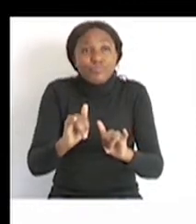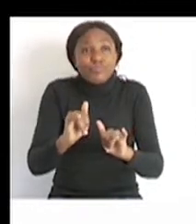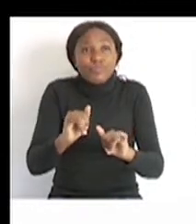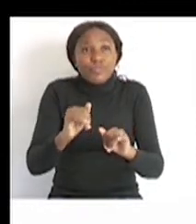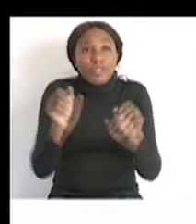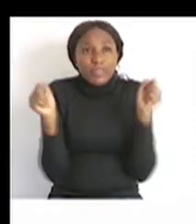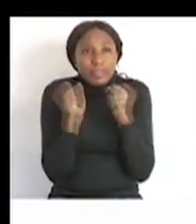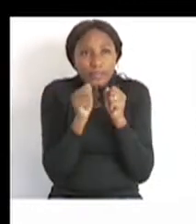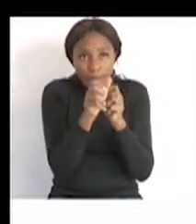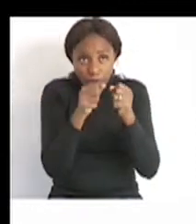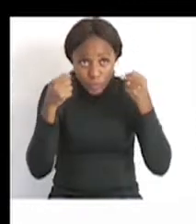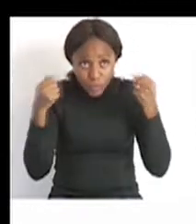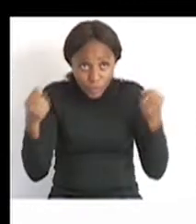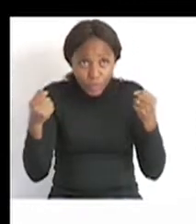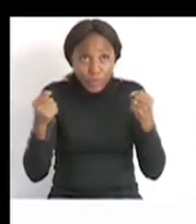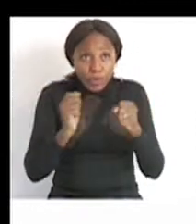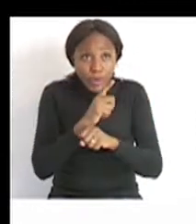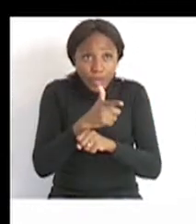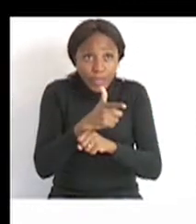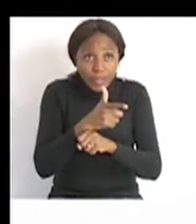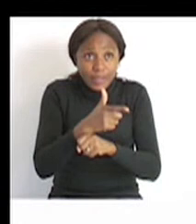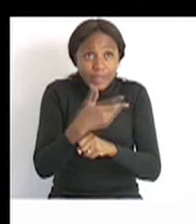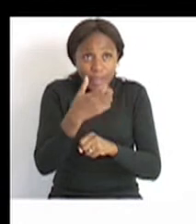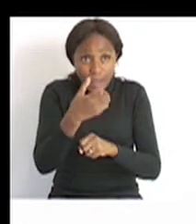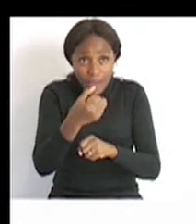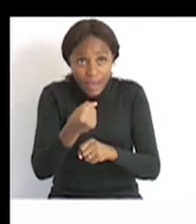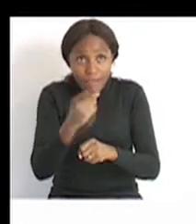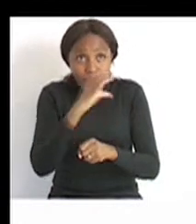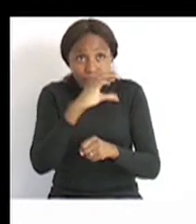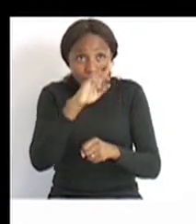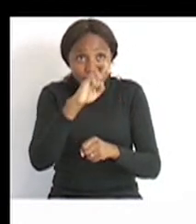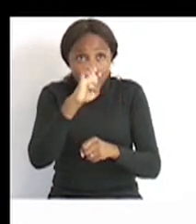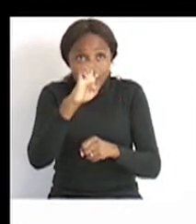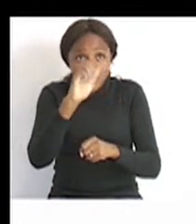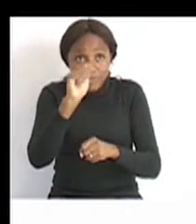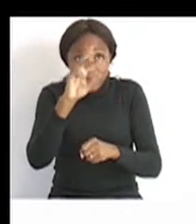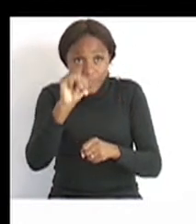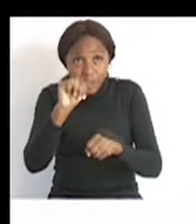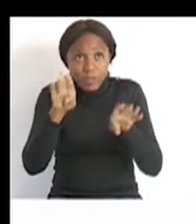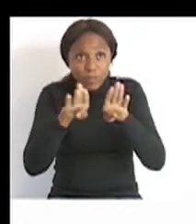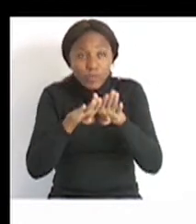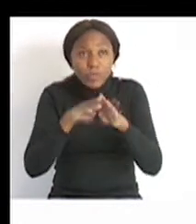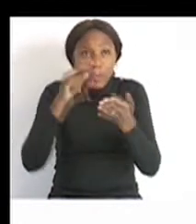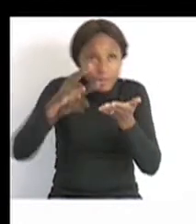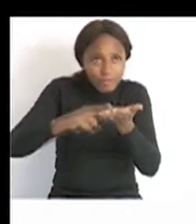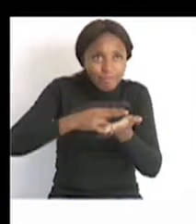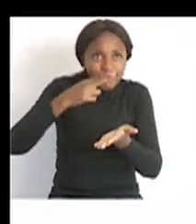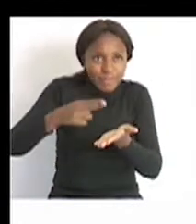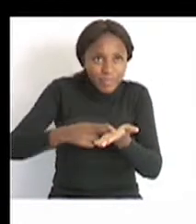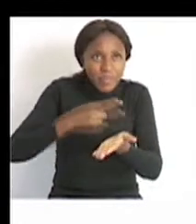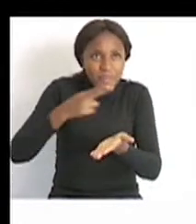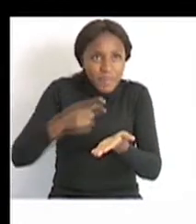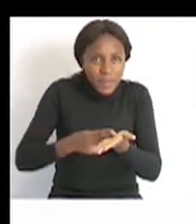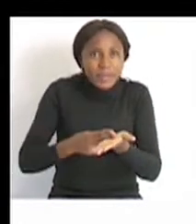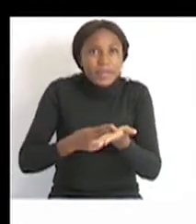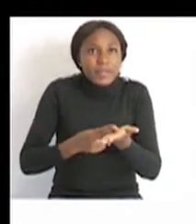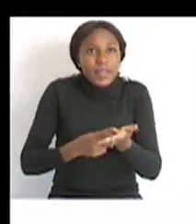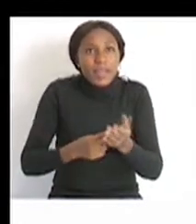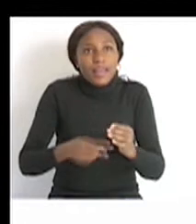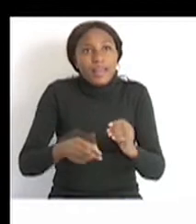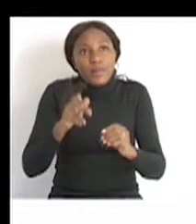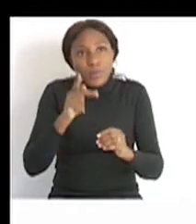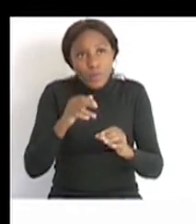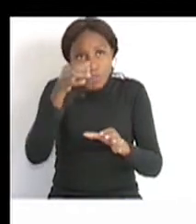cream forms on top of the milk and from that we can make butter. Okay, the last example that I have is eggs. Okay, so